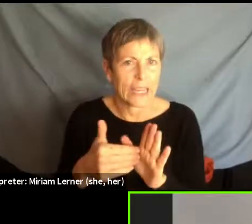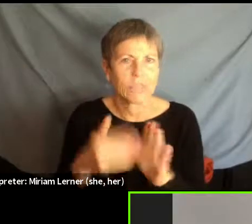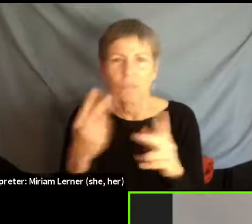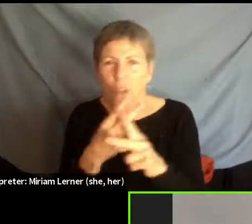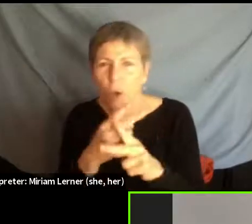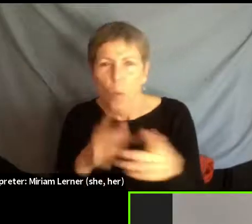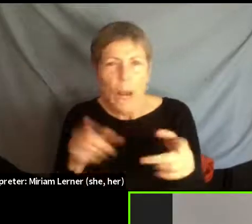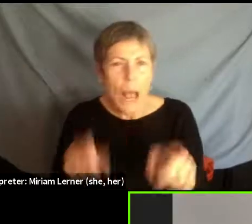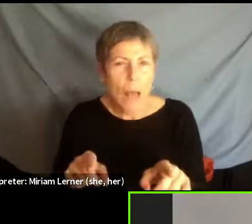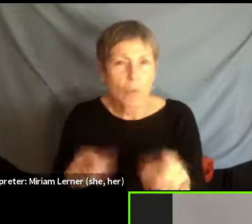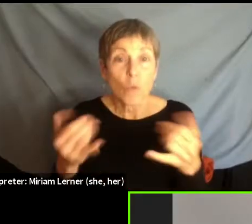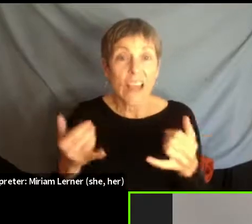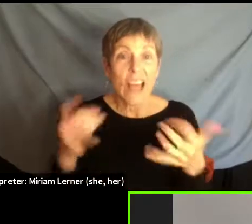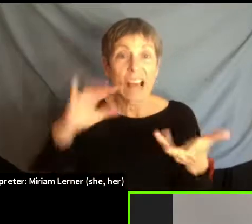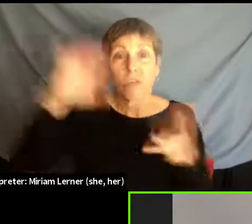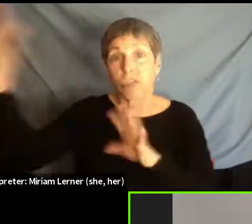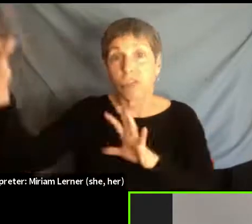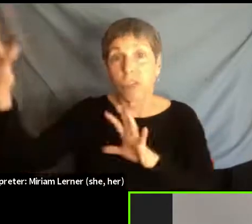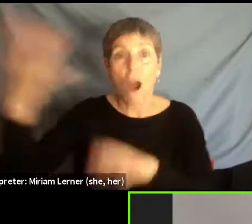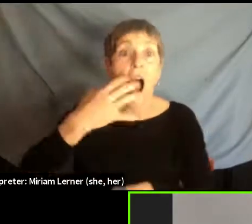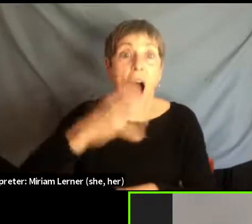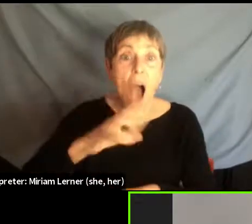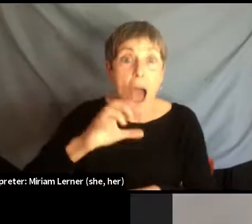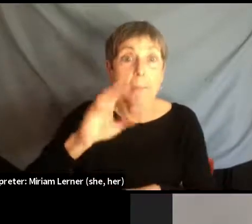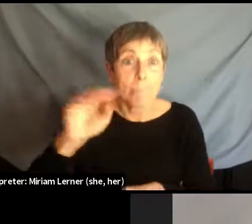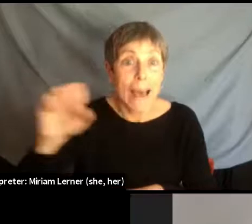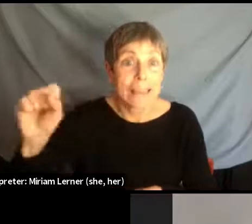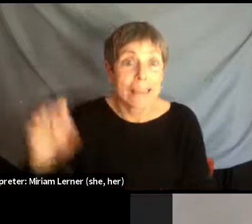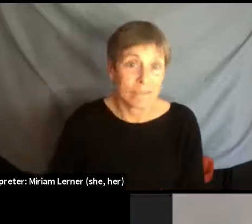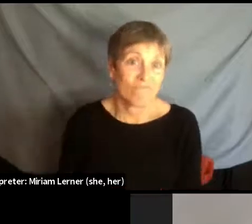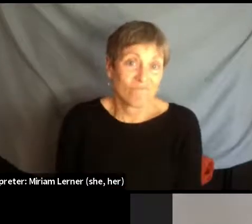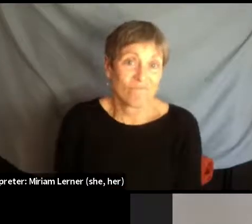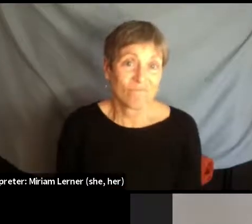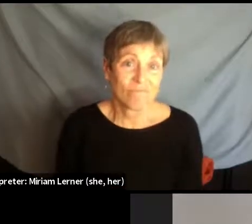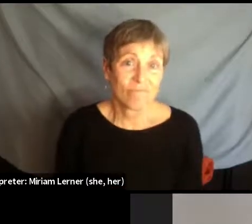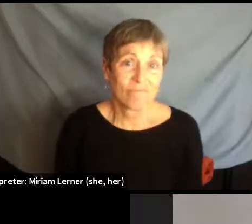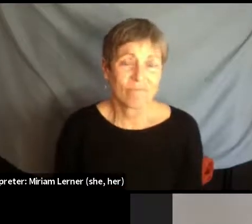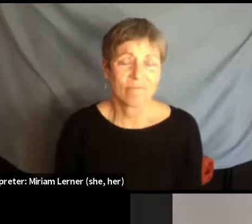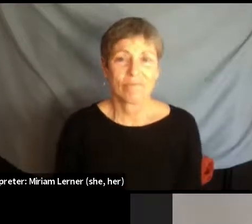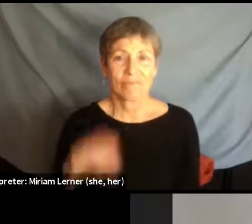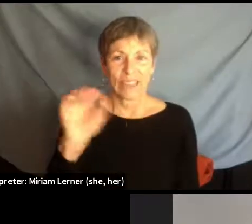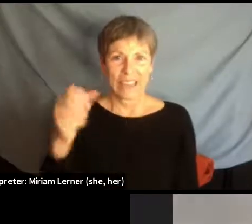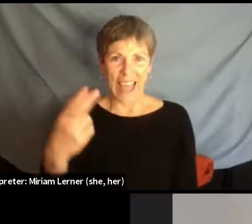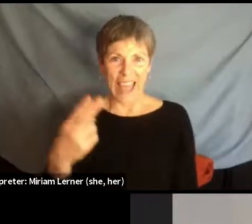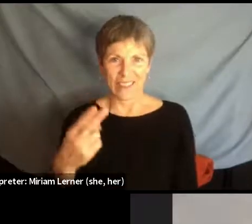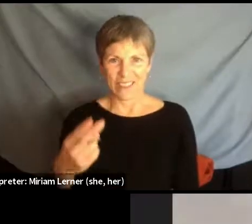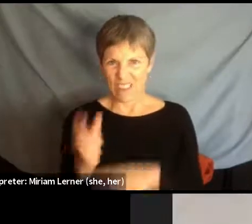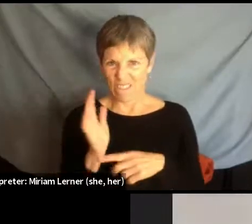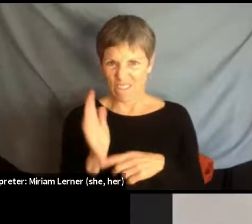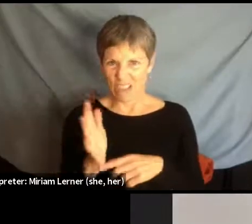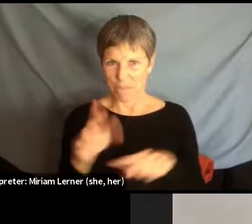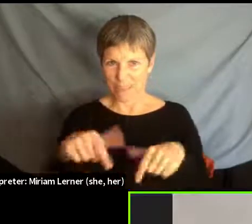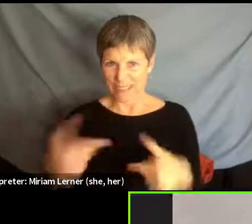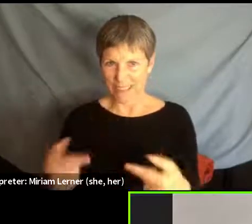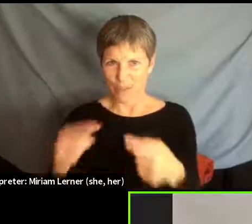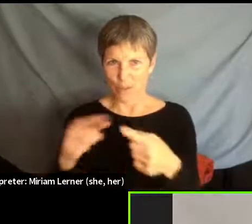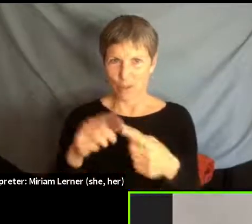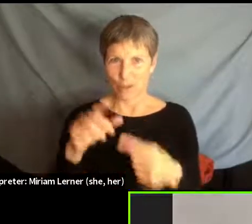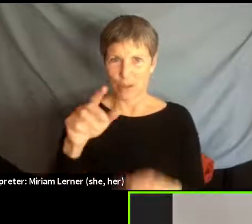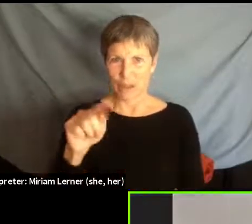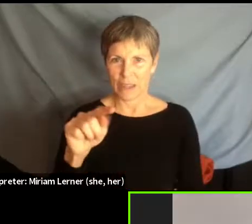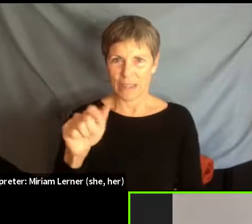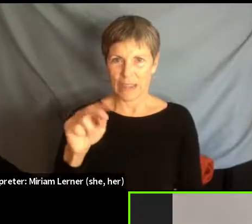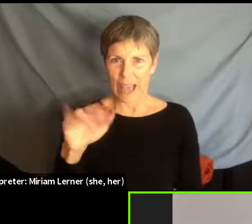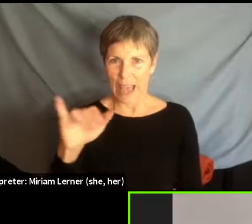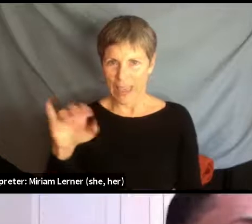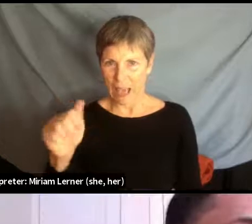now we have a mess, a hot mess. Definitely. And I want to give the next five minutes to Tanaya before we do Q&A.